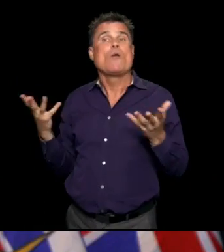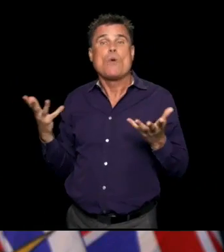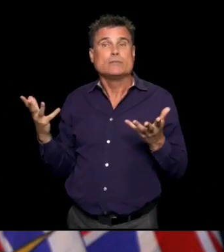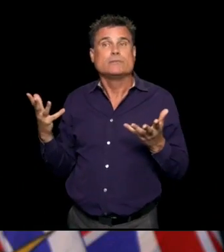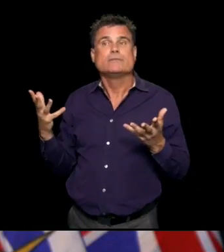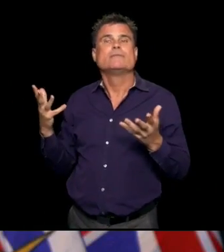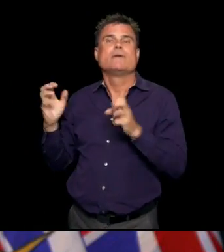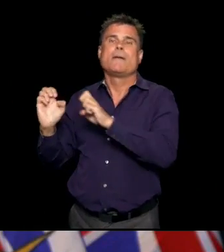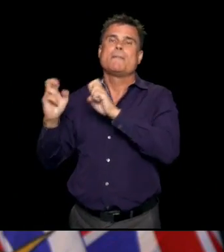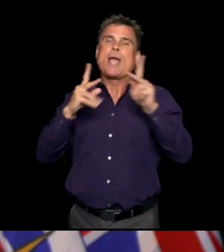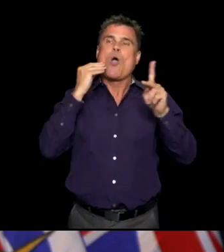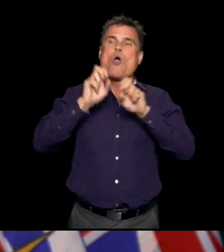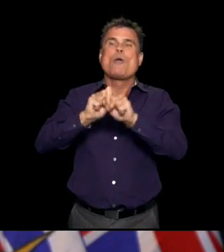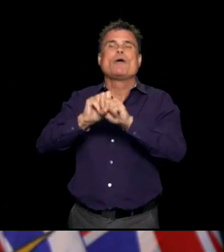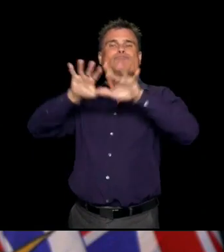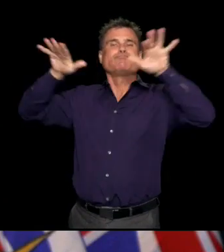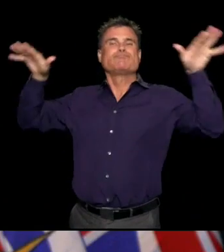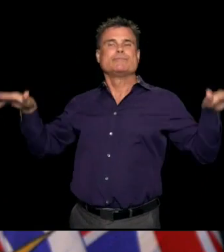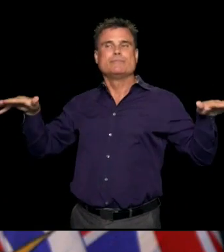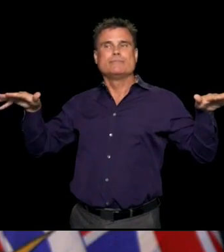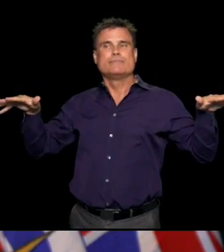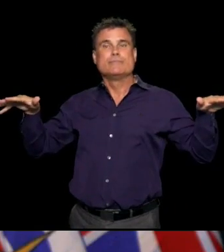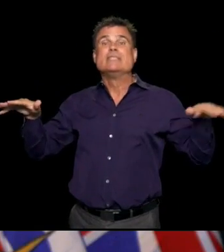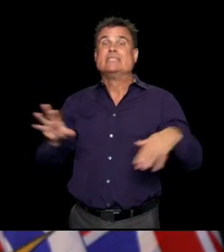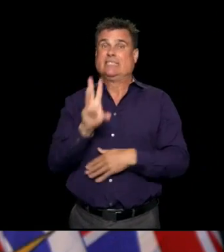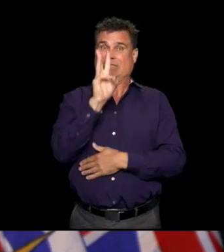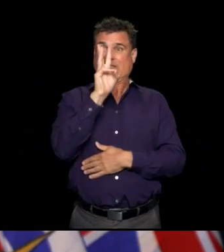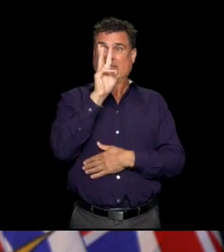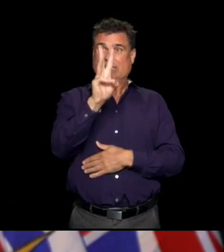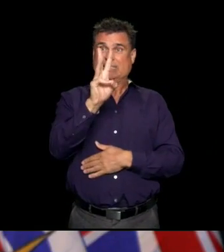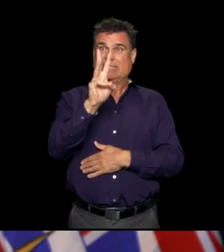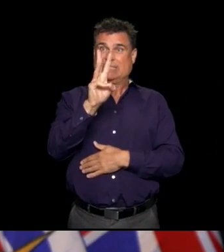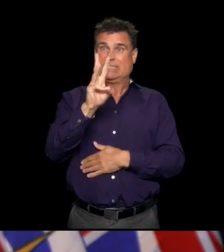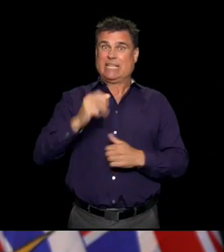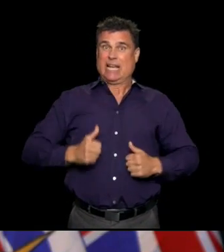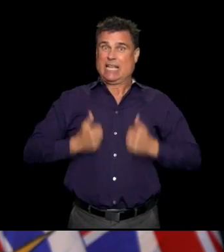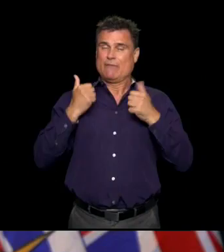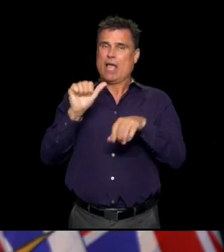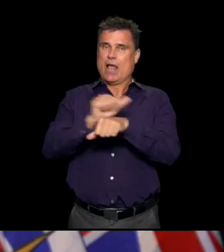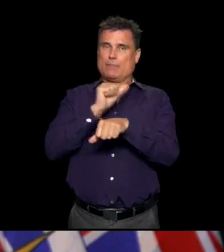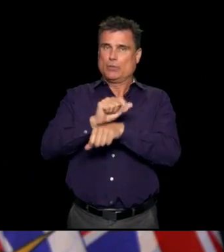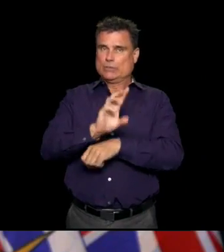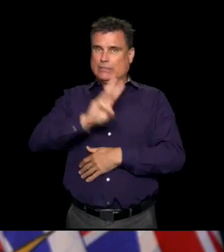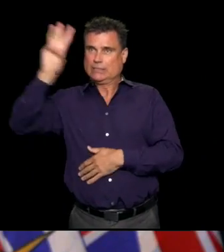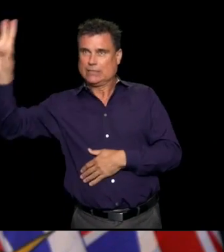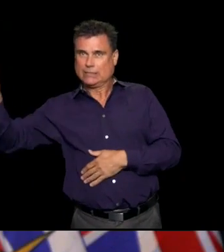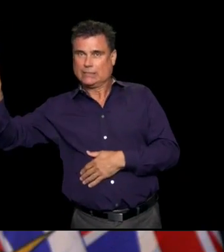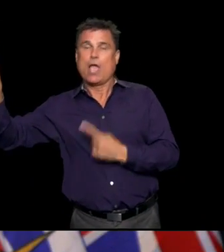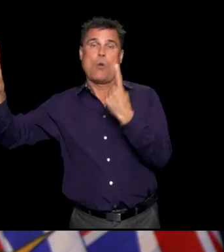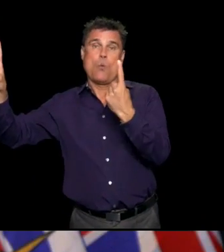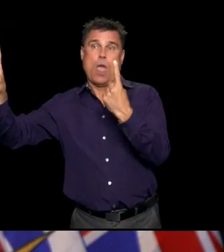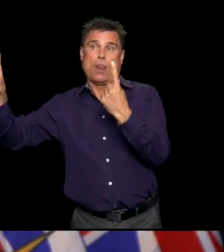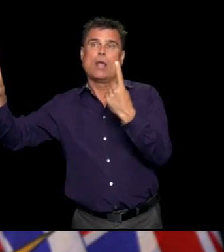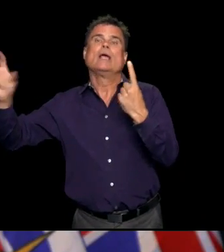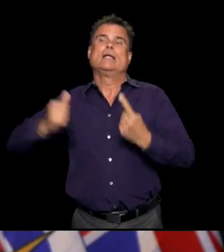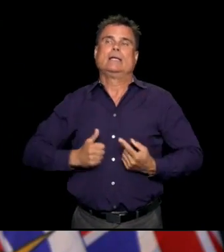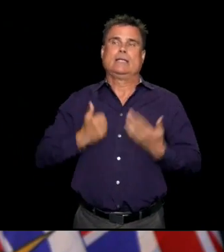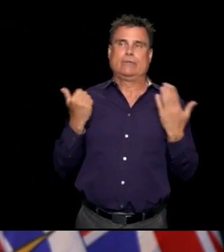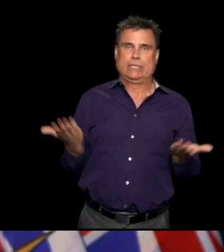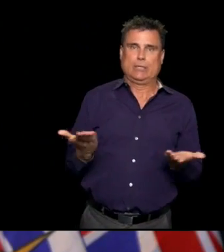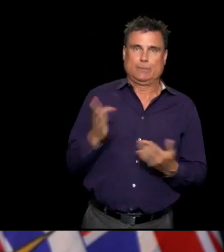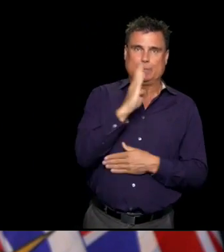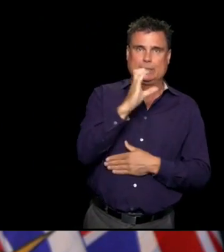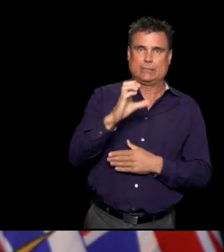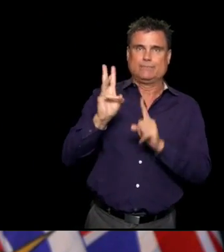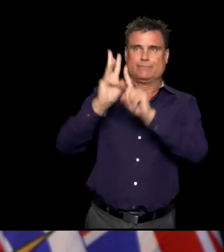workers had returned to their homes. So it and of the seven cases reside in Alberta and one in another